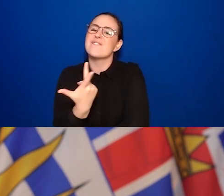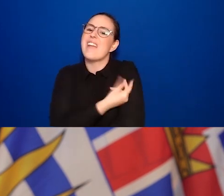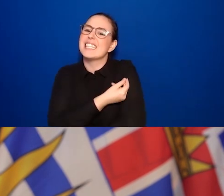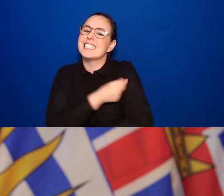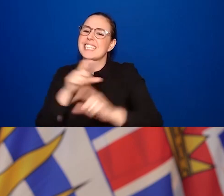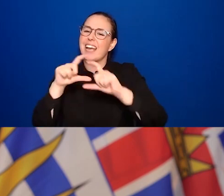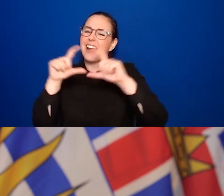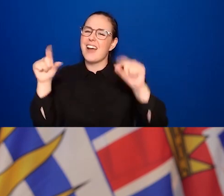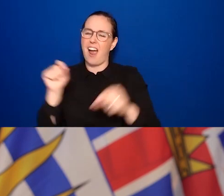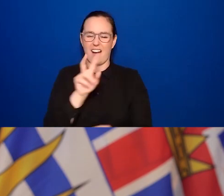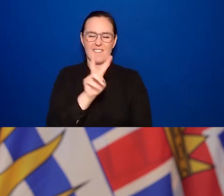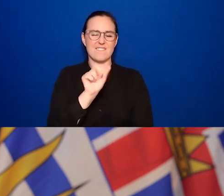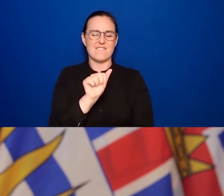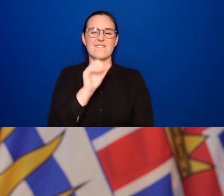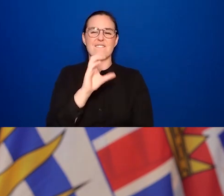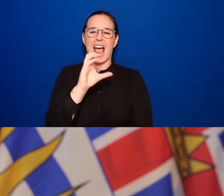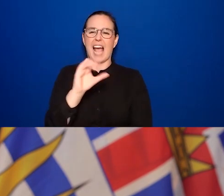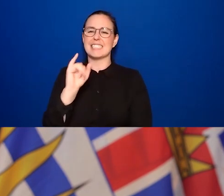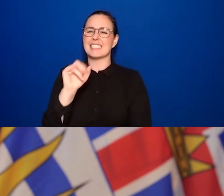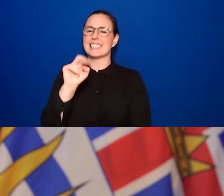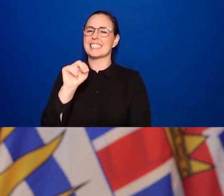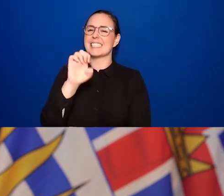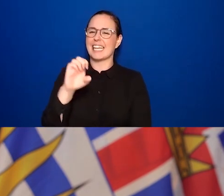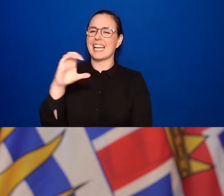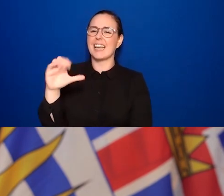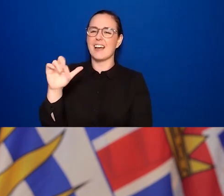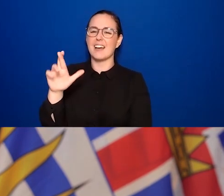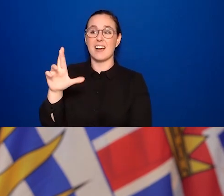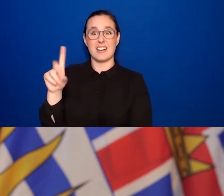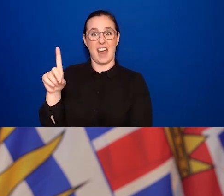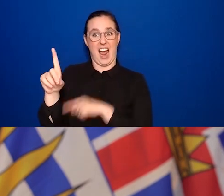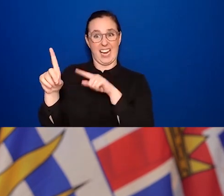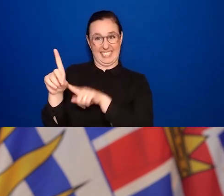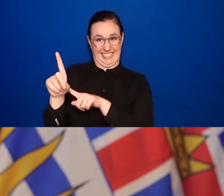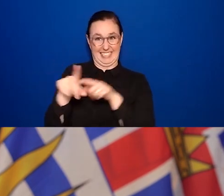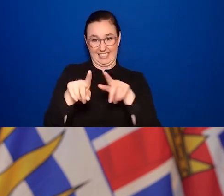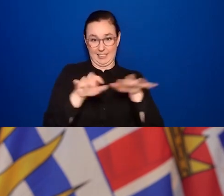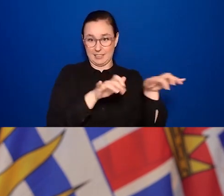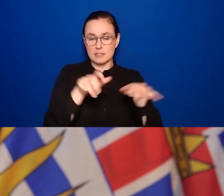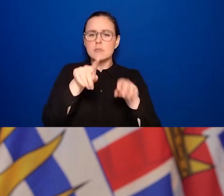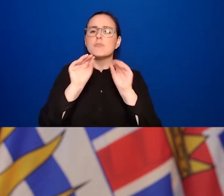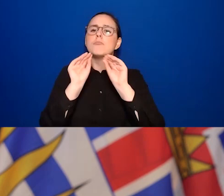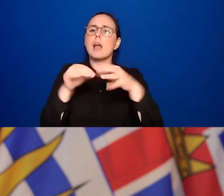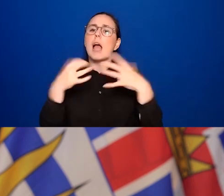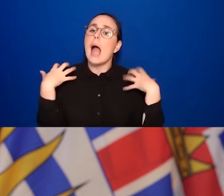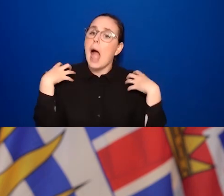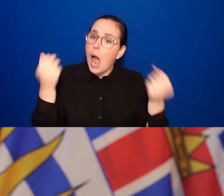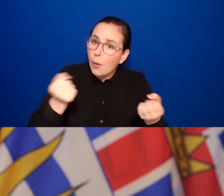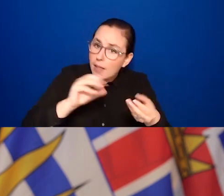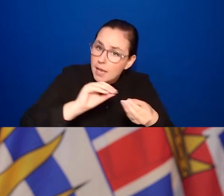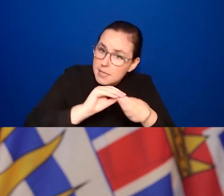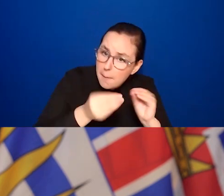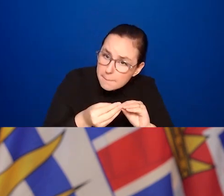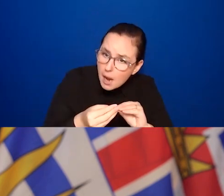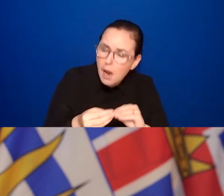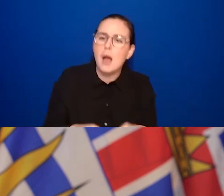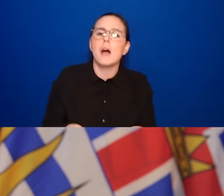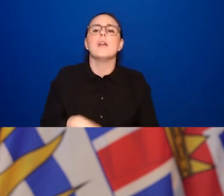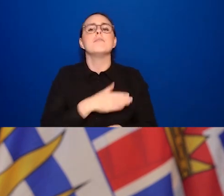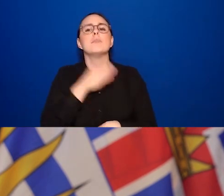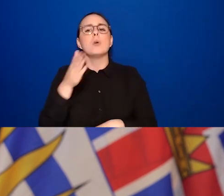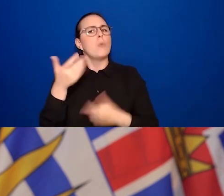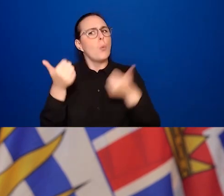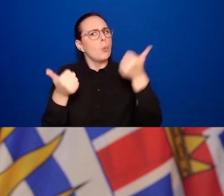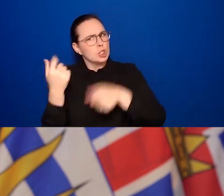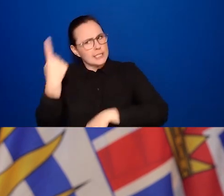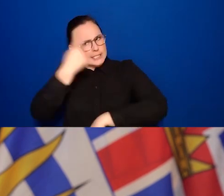the date of birth, your date of birth, and the date of one of your vaccine doses. So that's the way we verify that you are who you are. Then